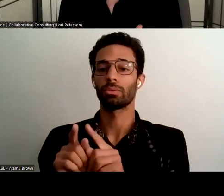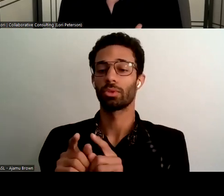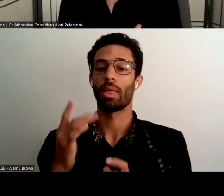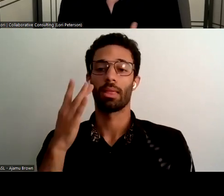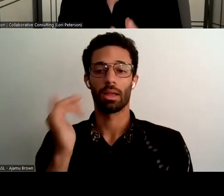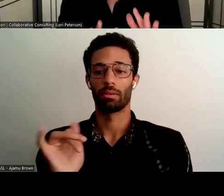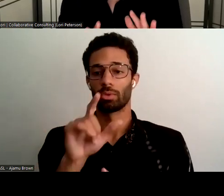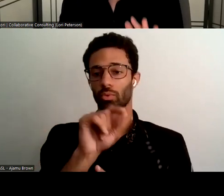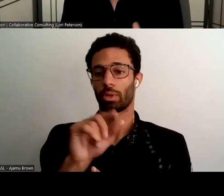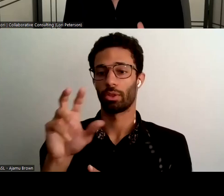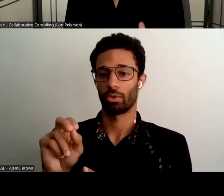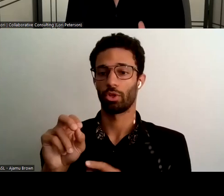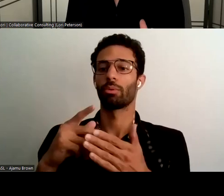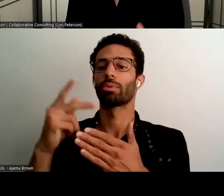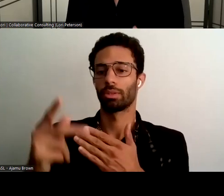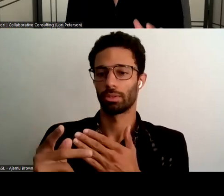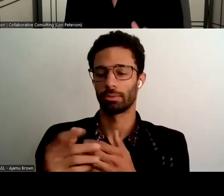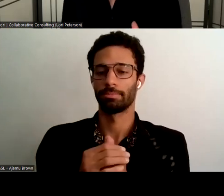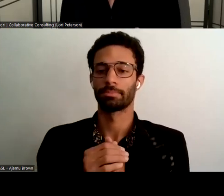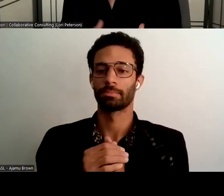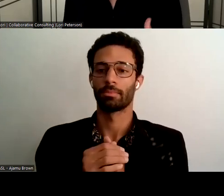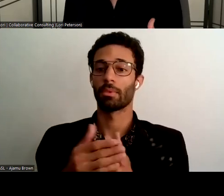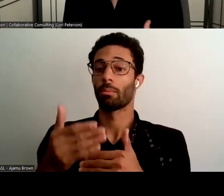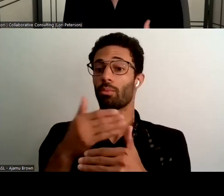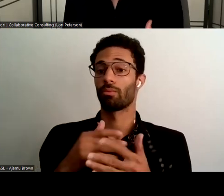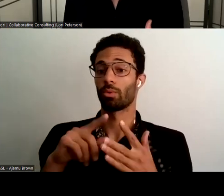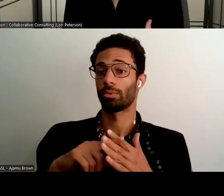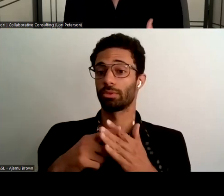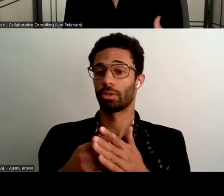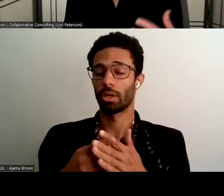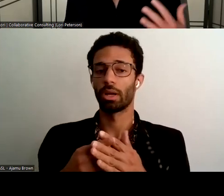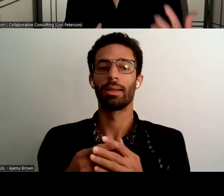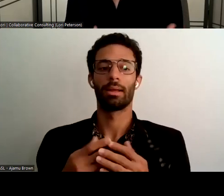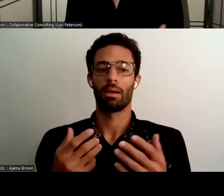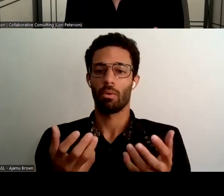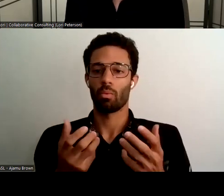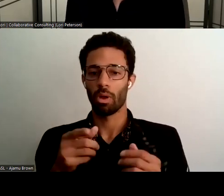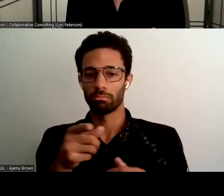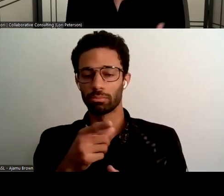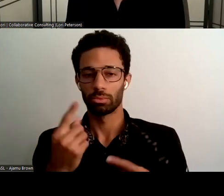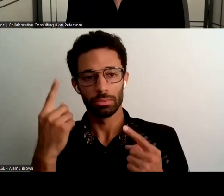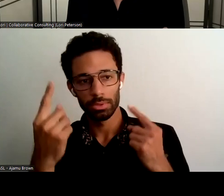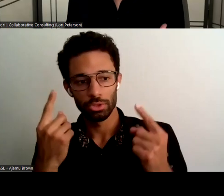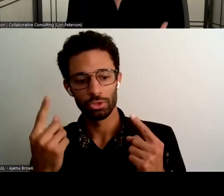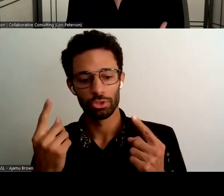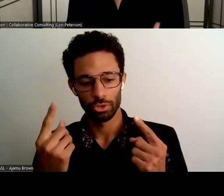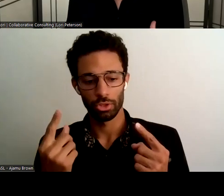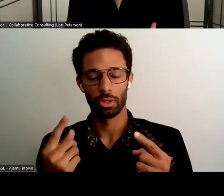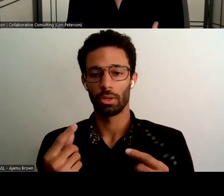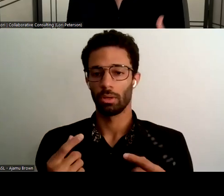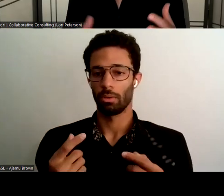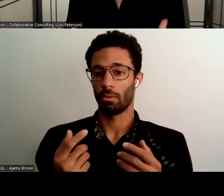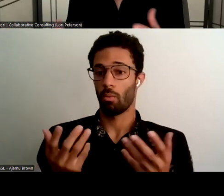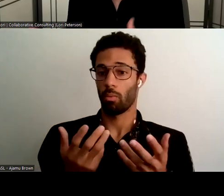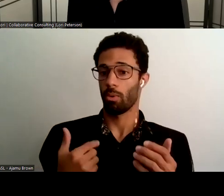um but before we get started a few things to consider so you're going to hear us talk a lot